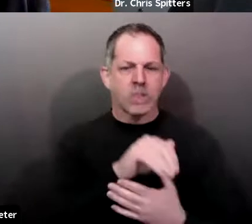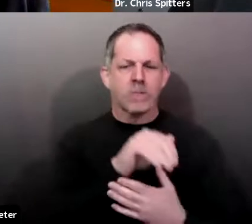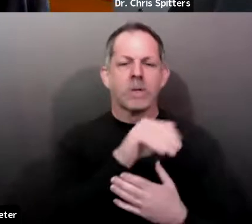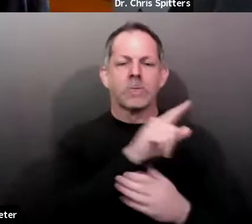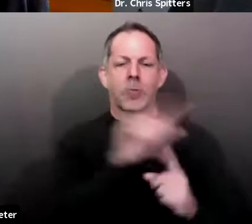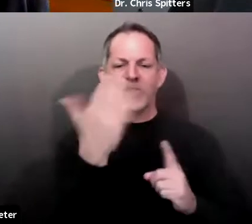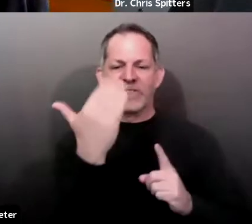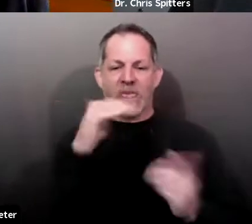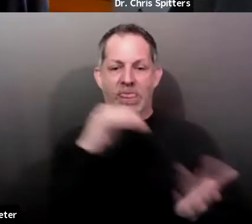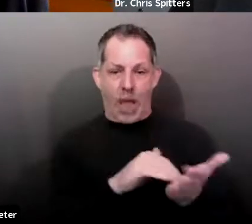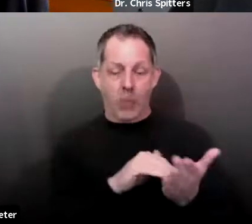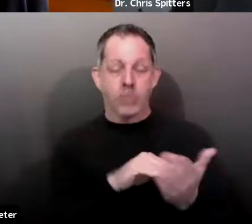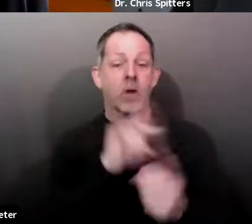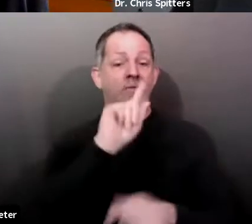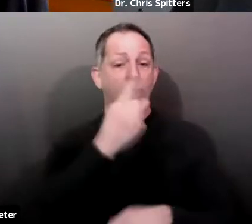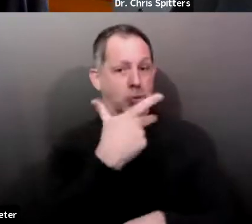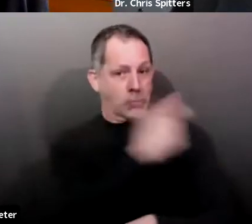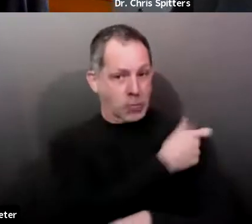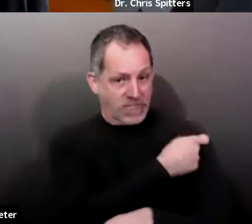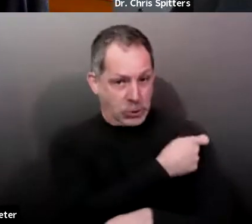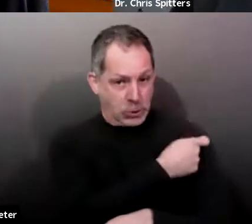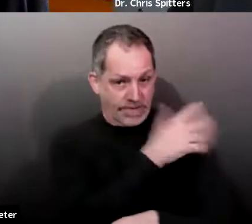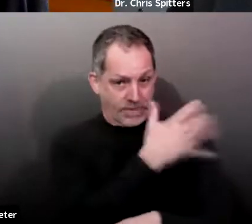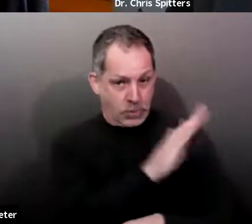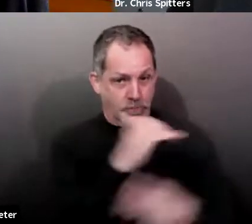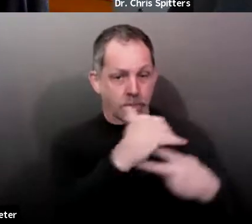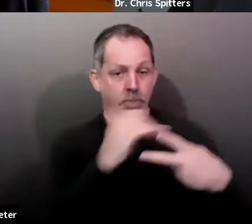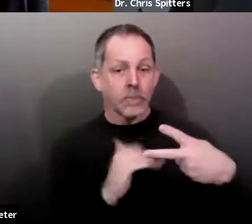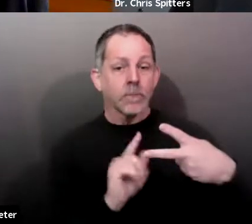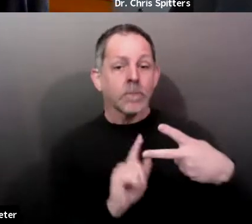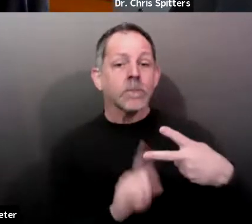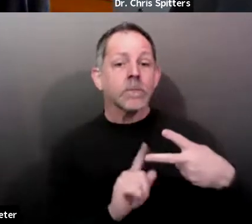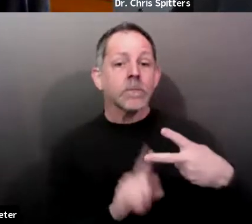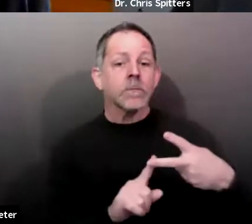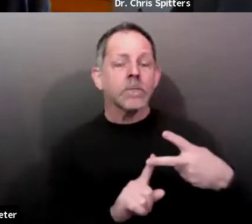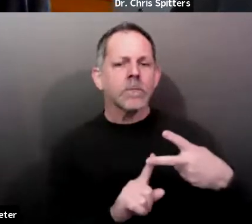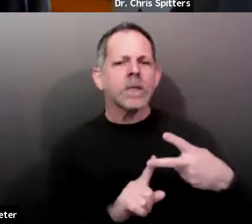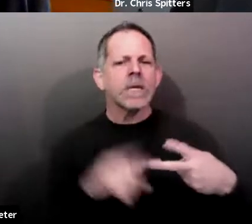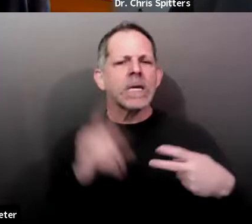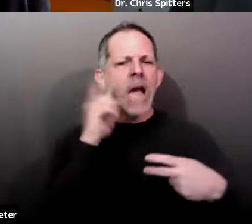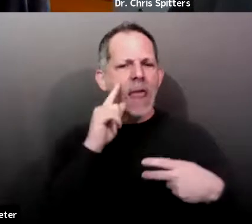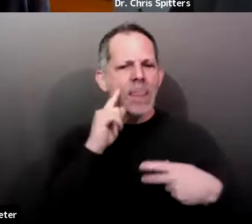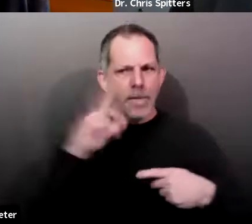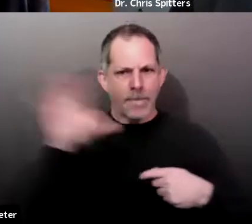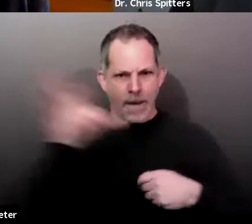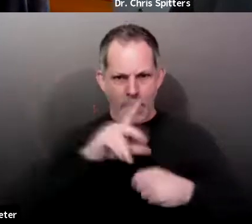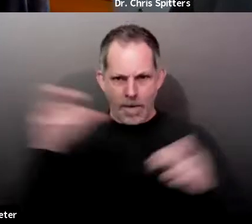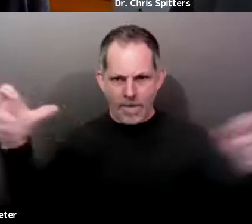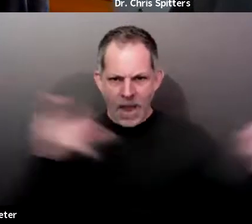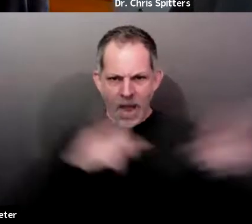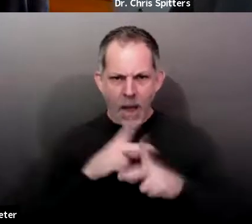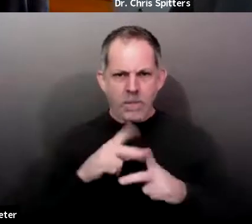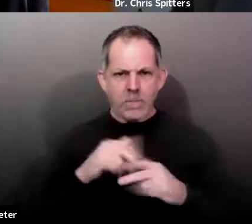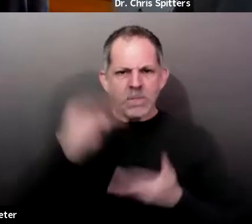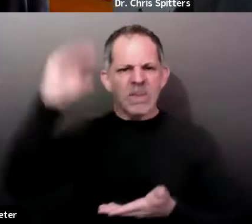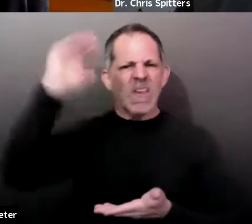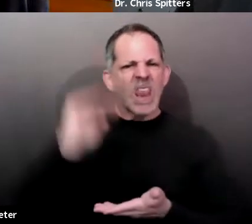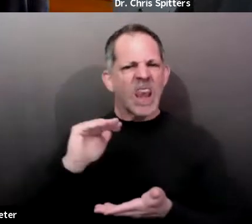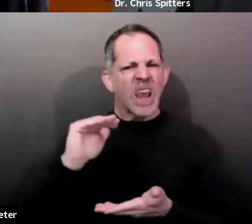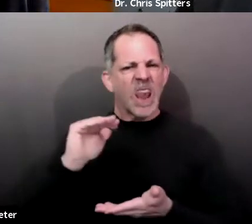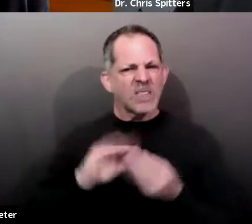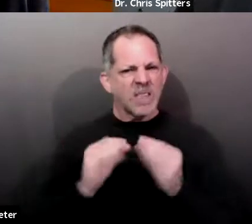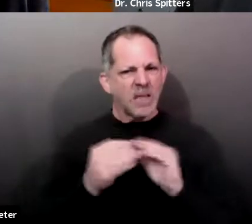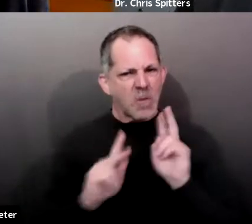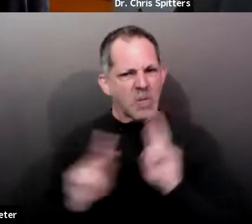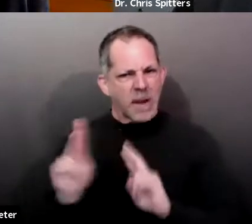been seeing diminishing returns on people coming back for second doses. And so we're happy to